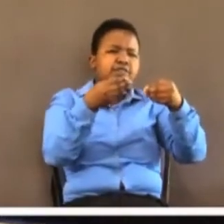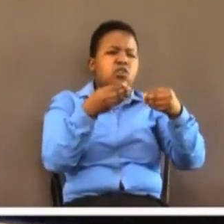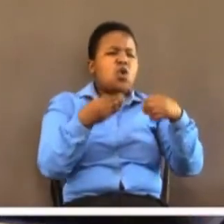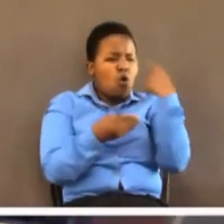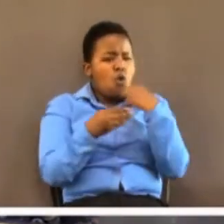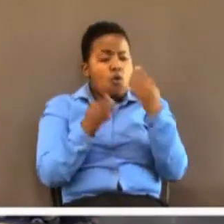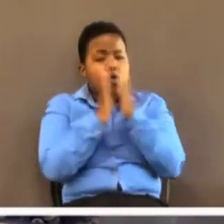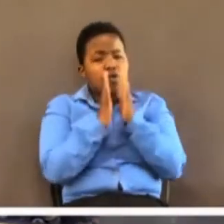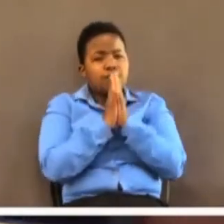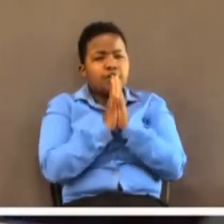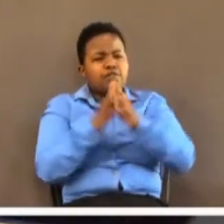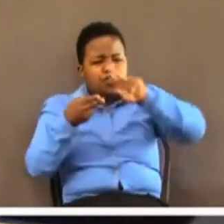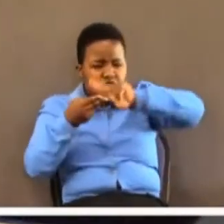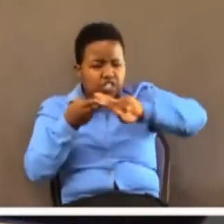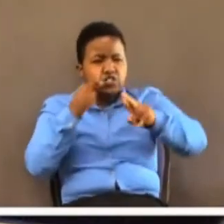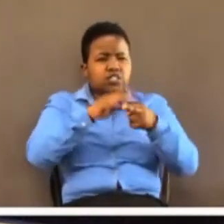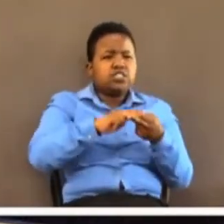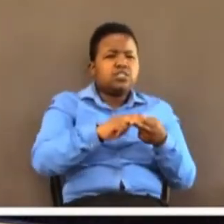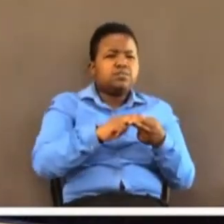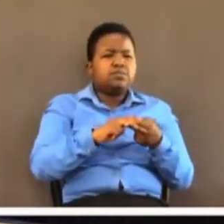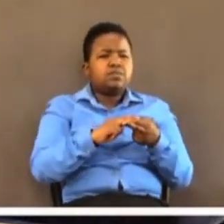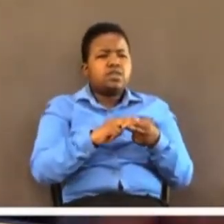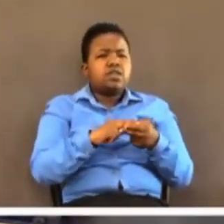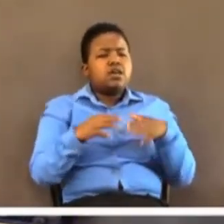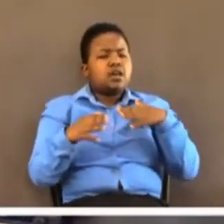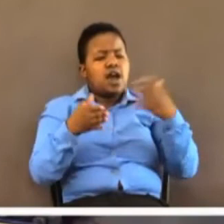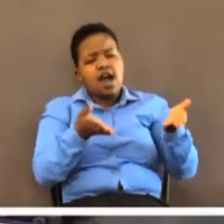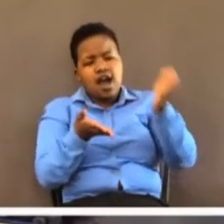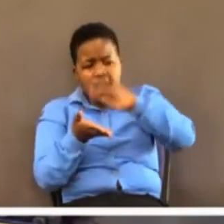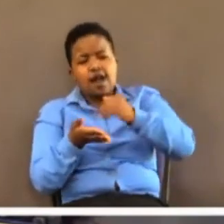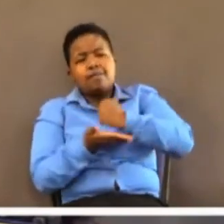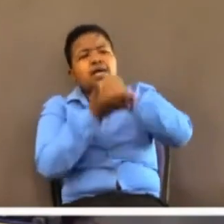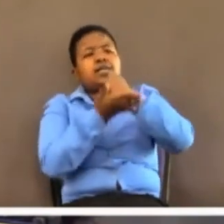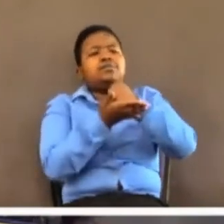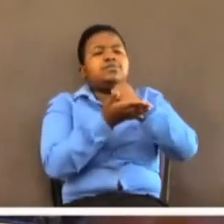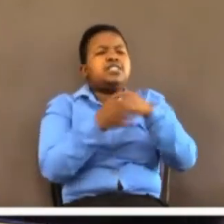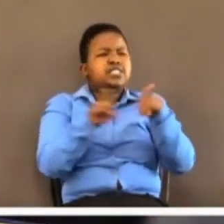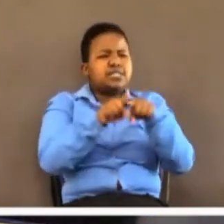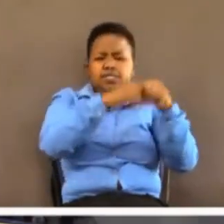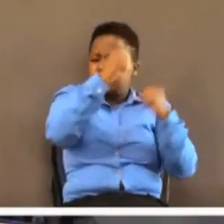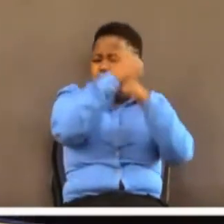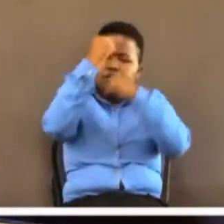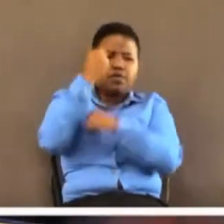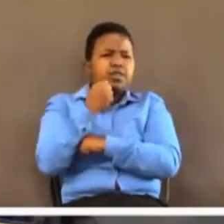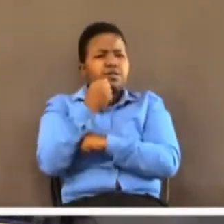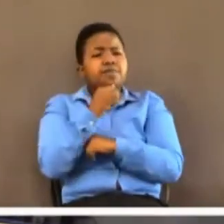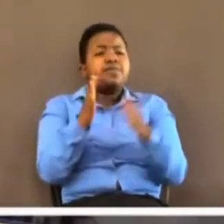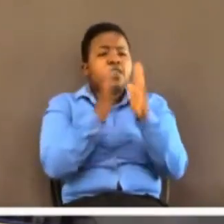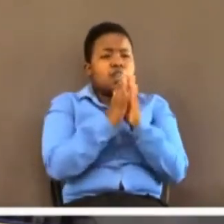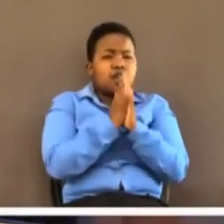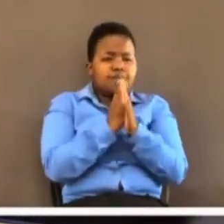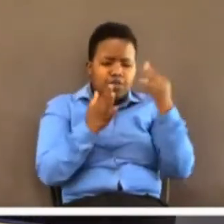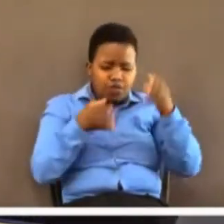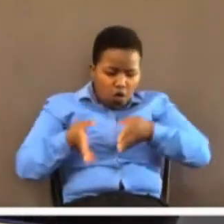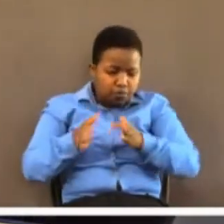are praying for their relationships. Lord, come through for them, we pray. In the name of Jesus. Those that are praying for opportunities of